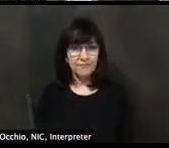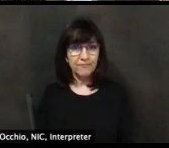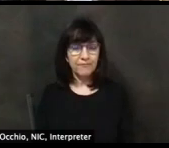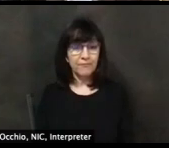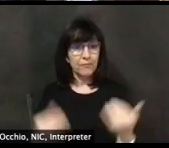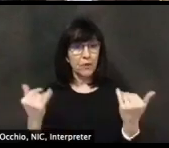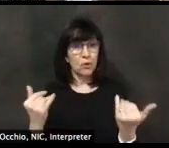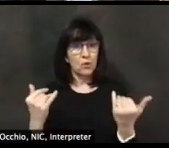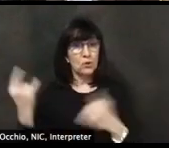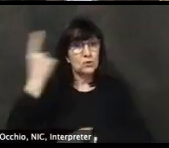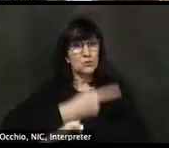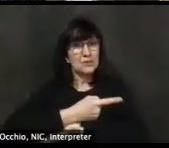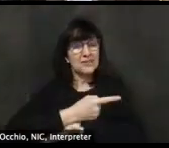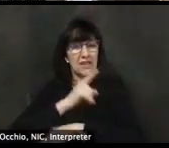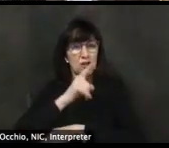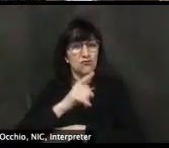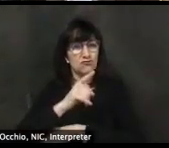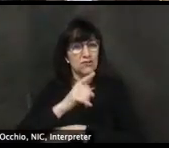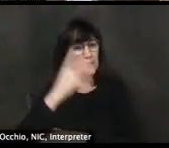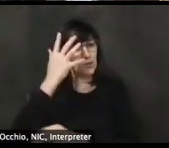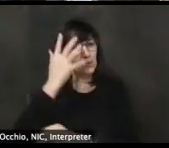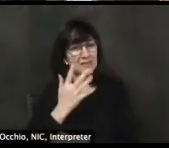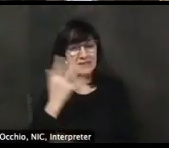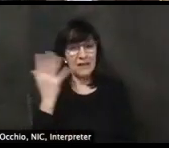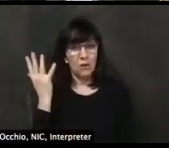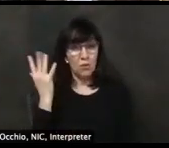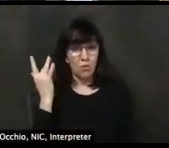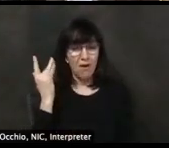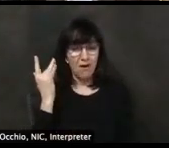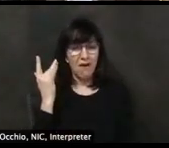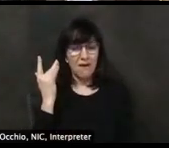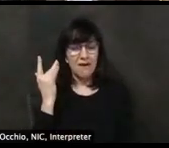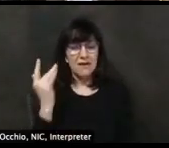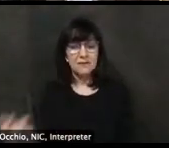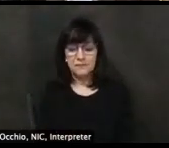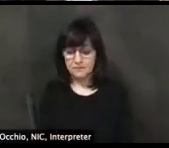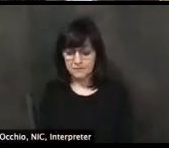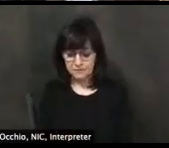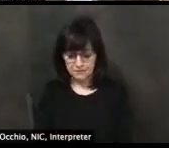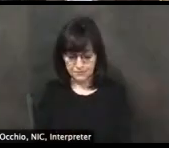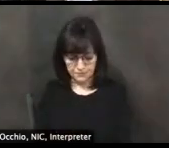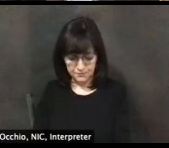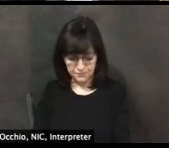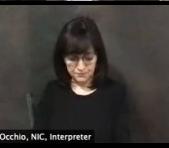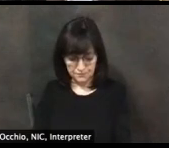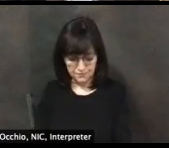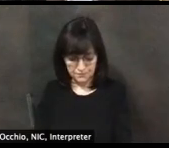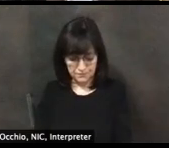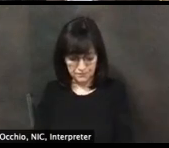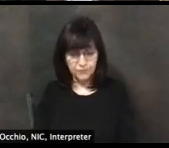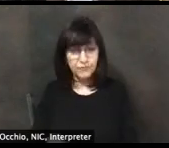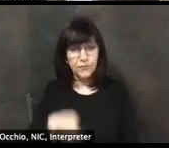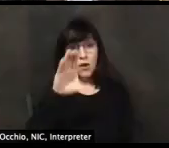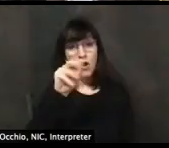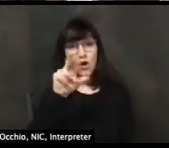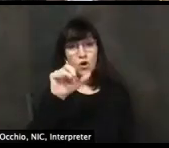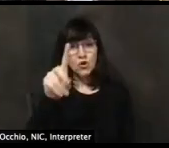us, and that we surpassed 200 deaths of Delawareans for COVID-19.